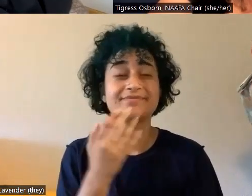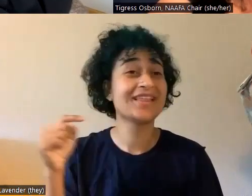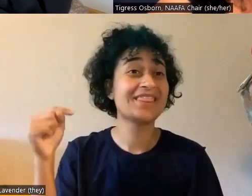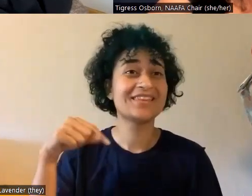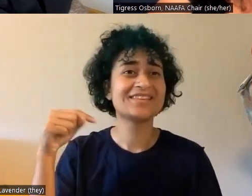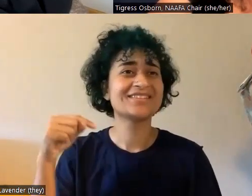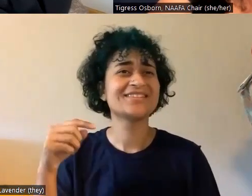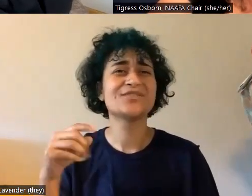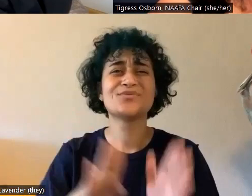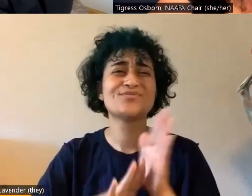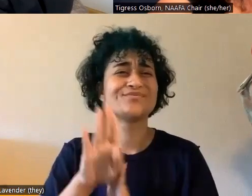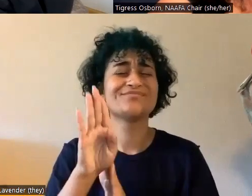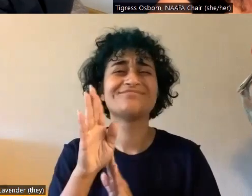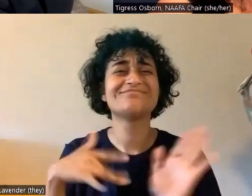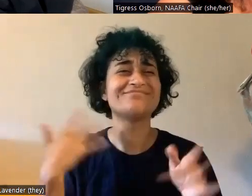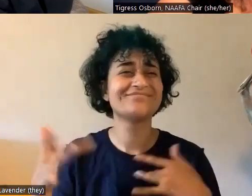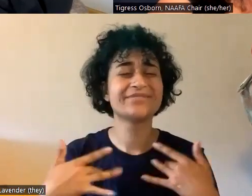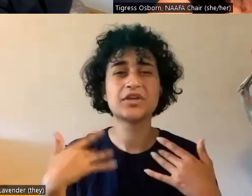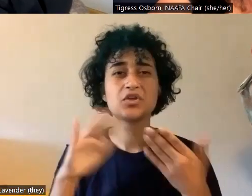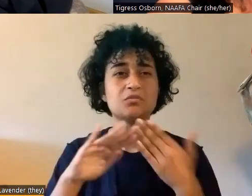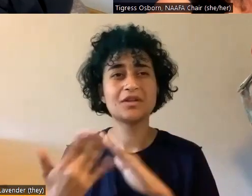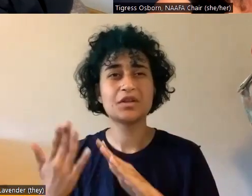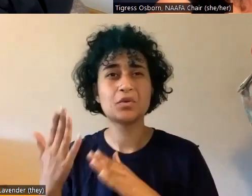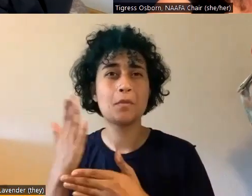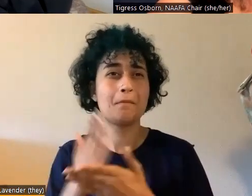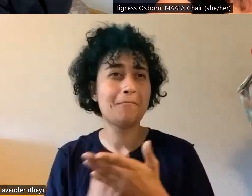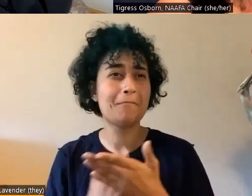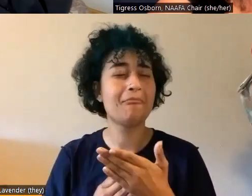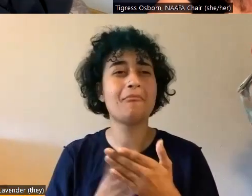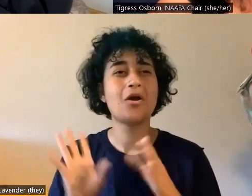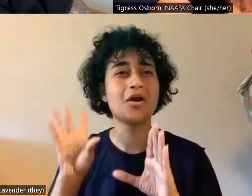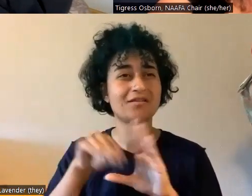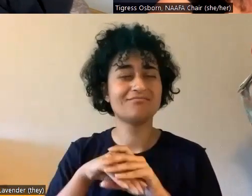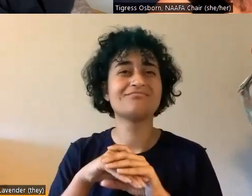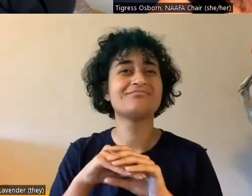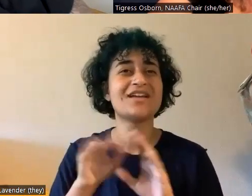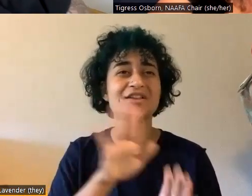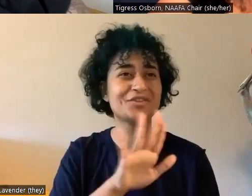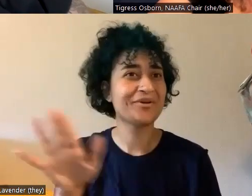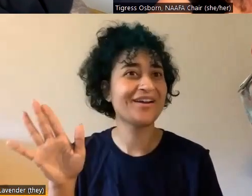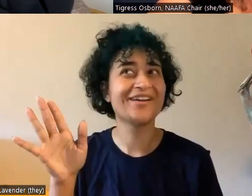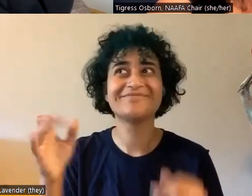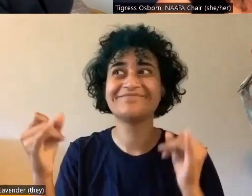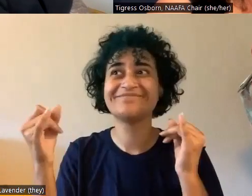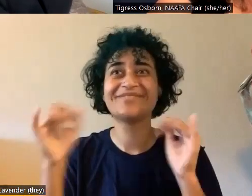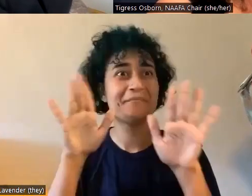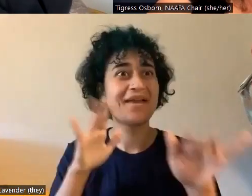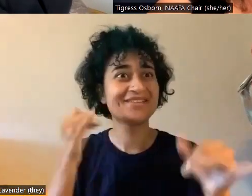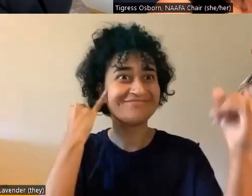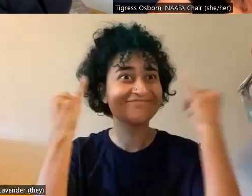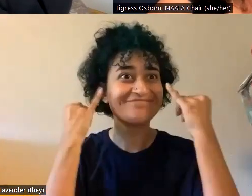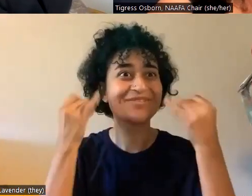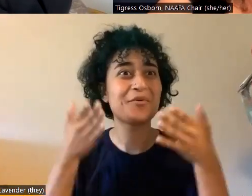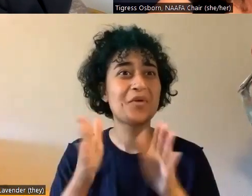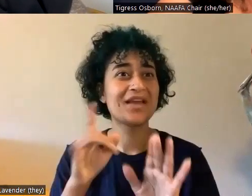thriving community that we're part of and you are. Ingenious in the ways that you figured out how to